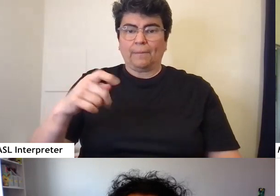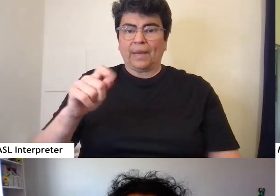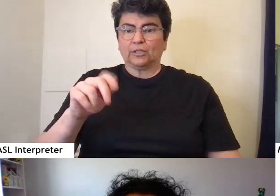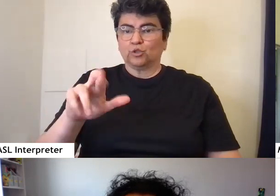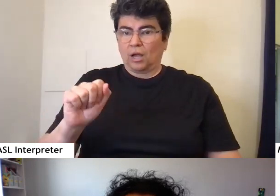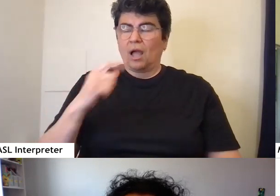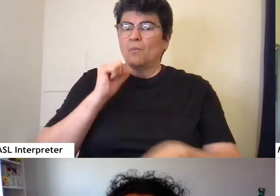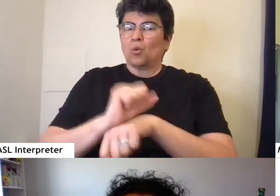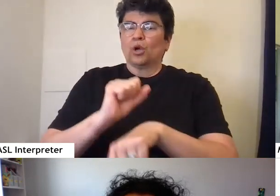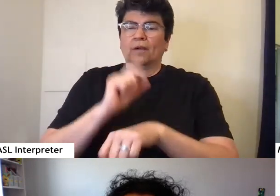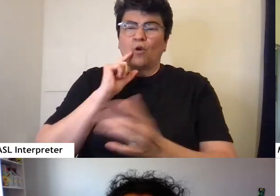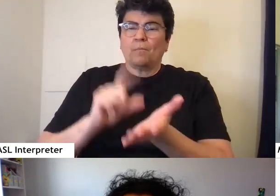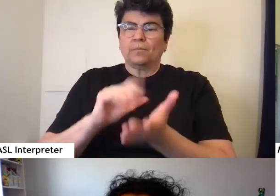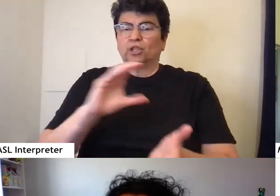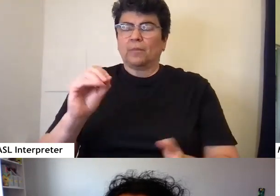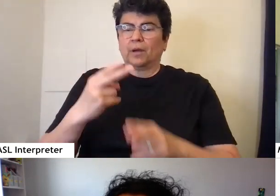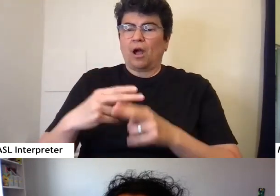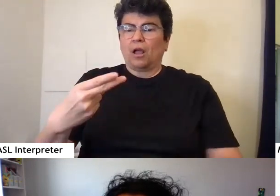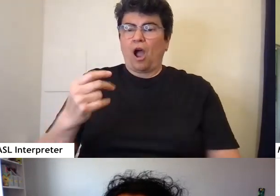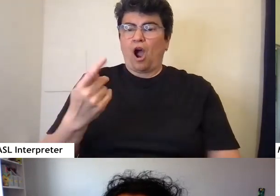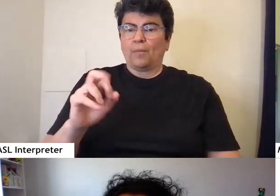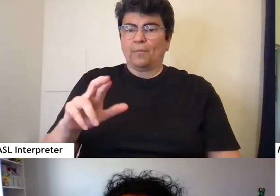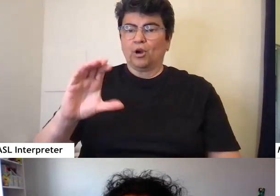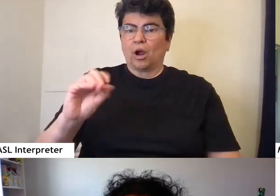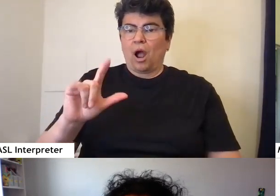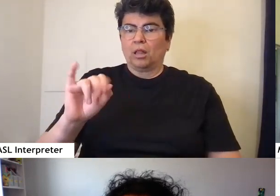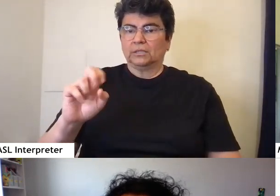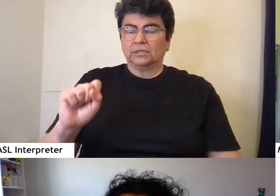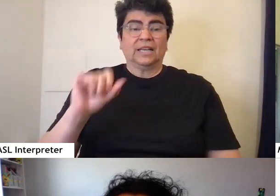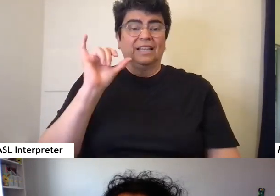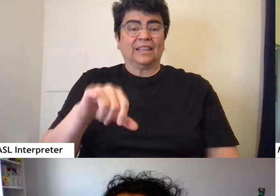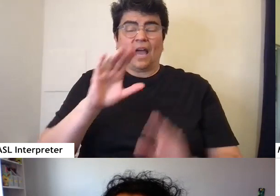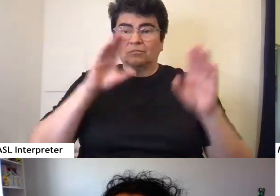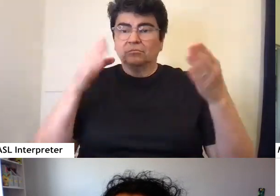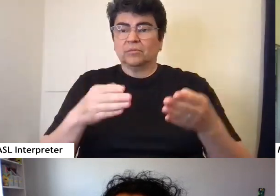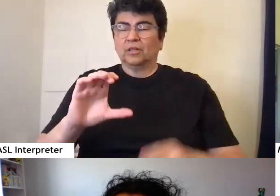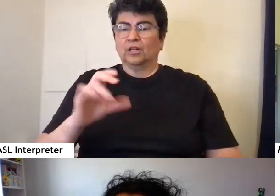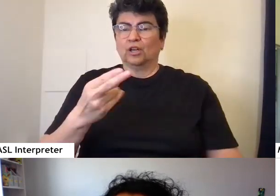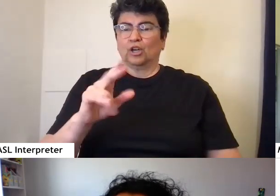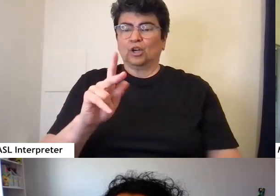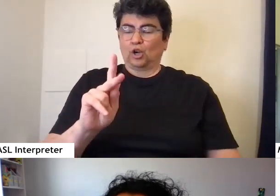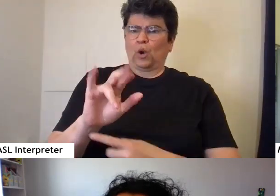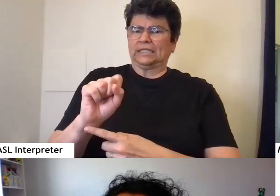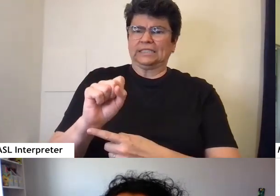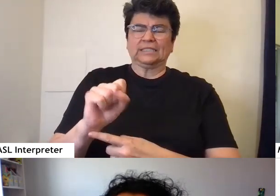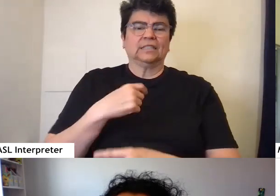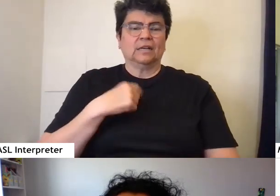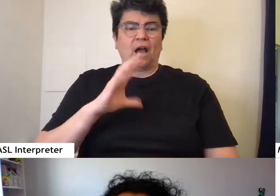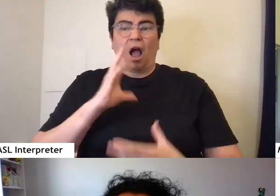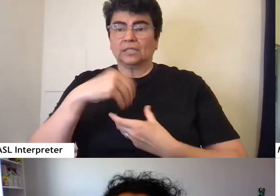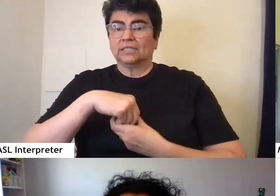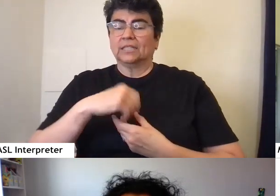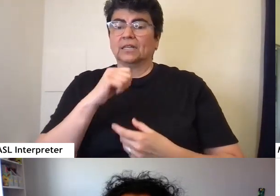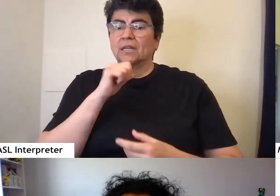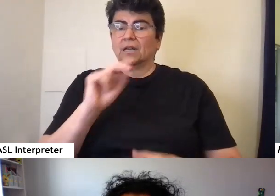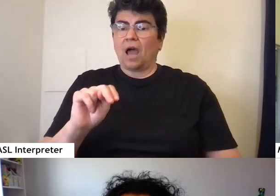this is a story that focuses on Cress, an autistic non-binary teenager who